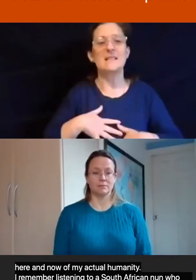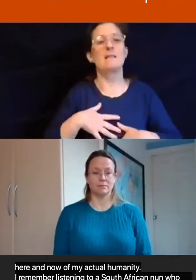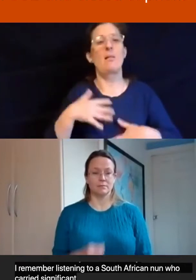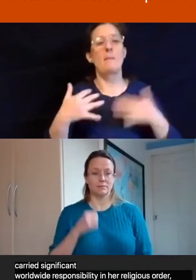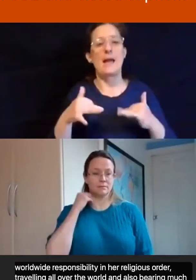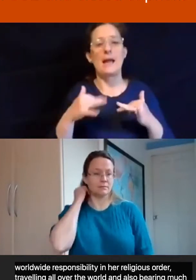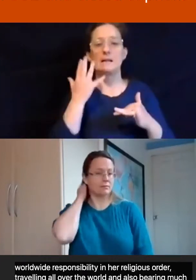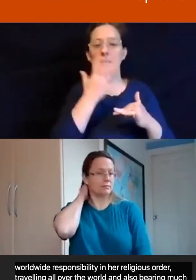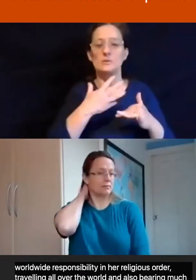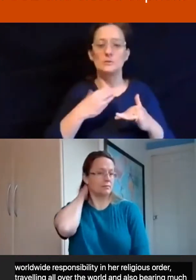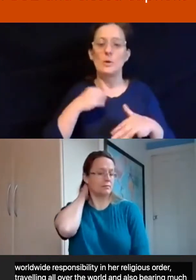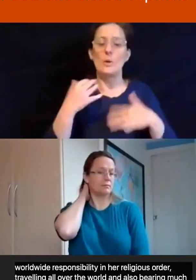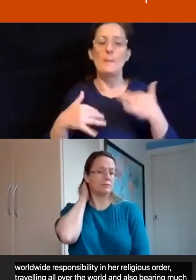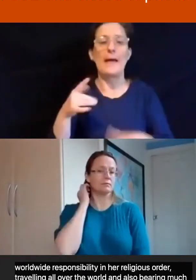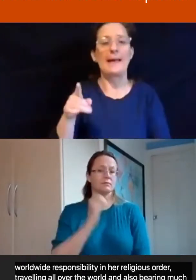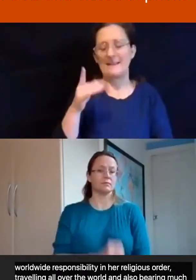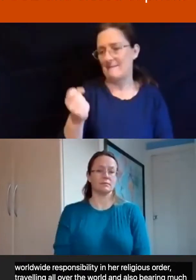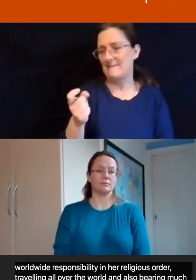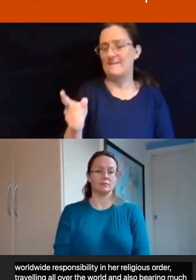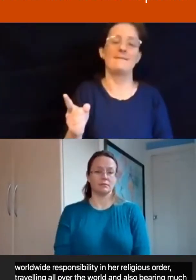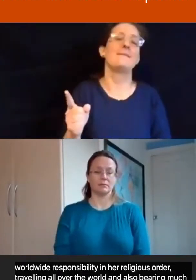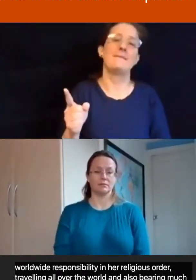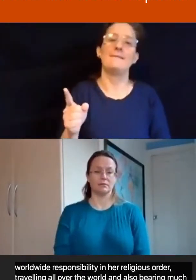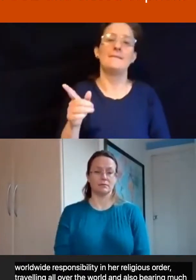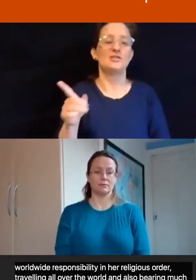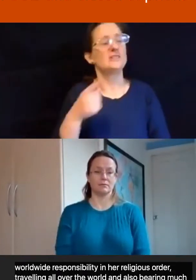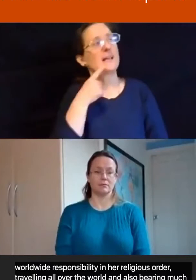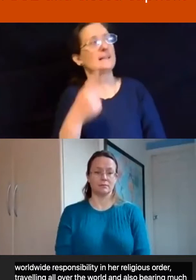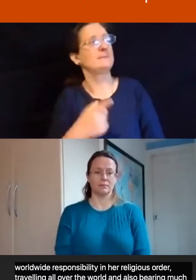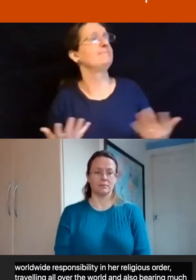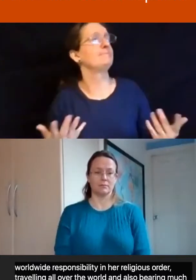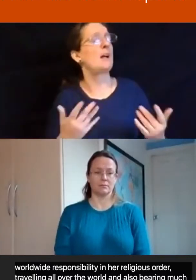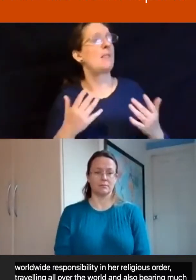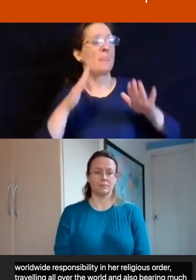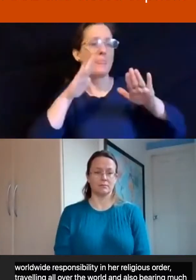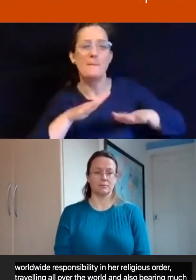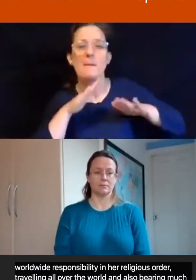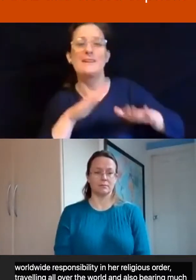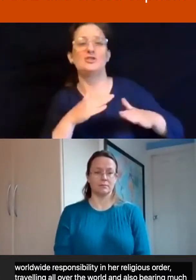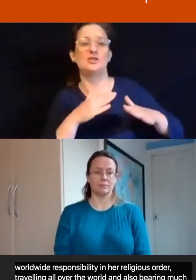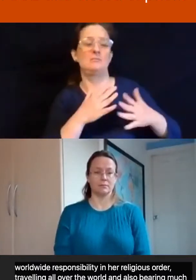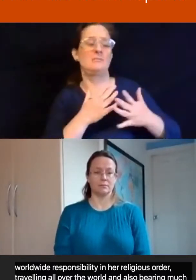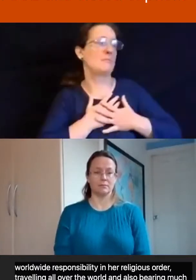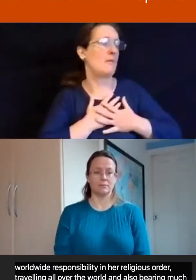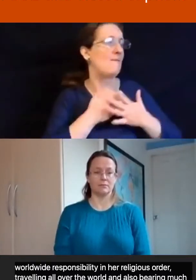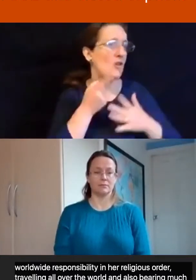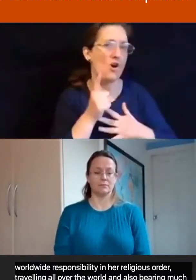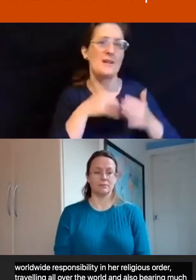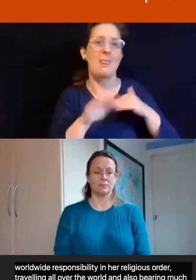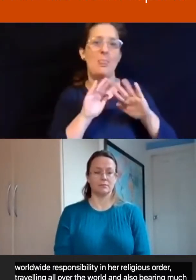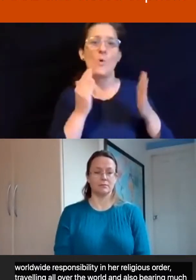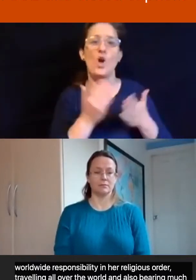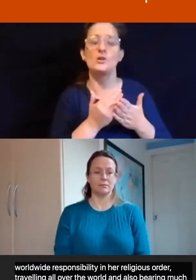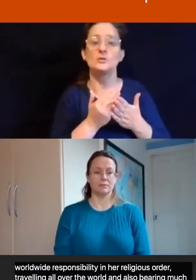She said, the passion of God in the world is carried